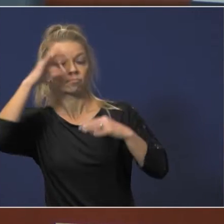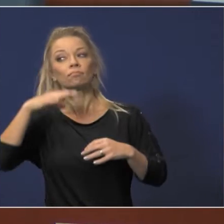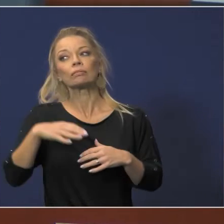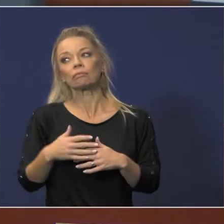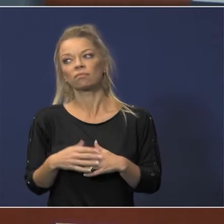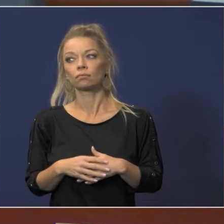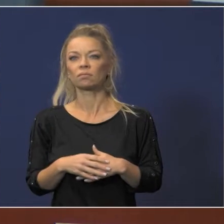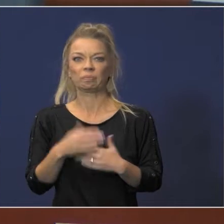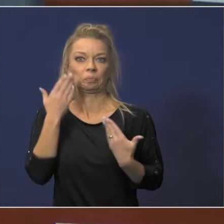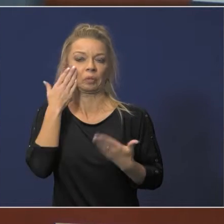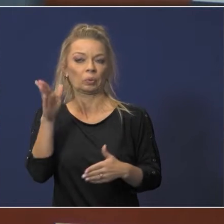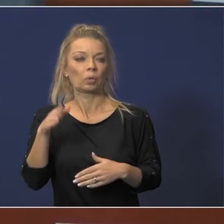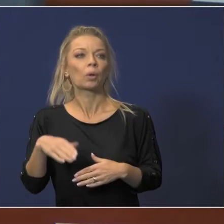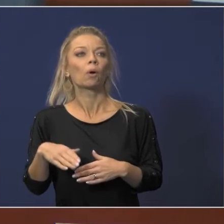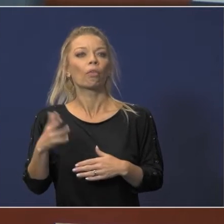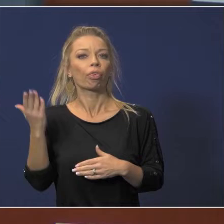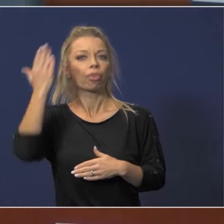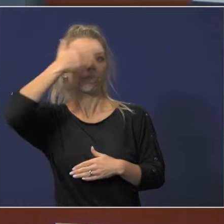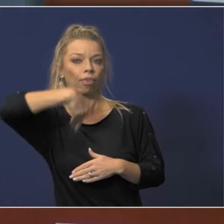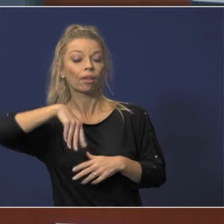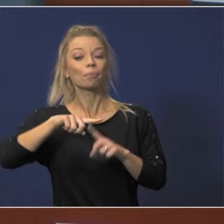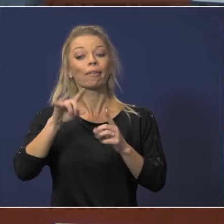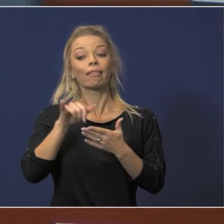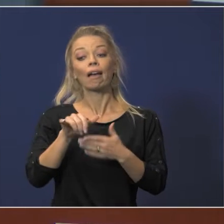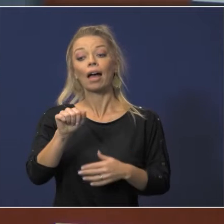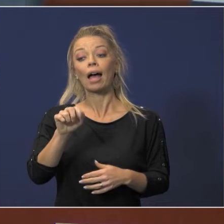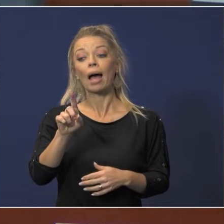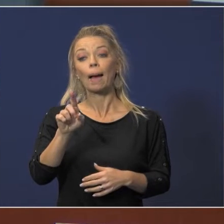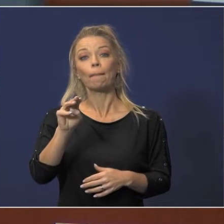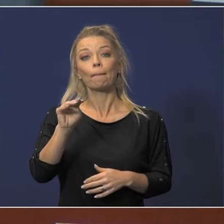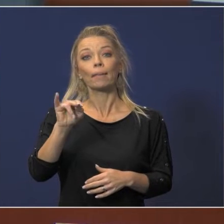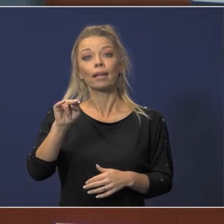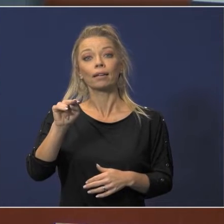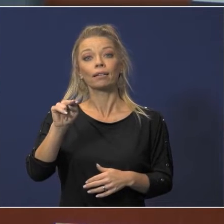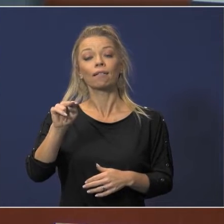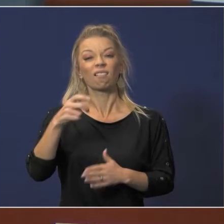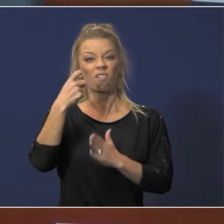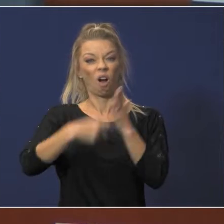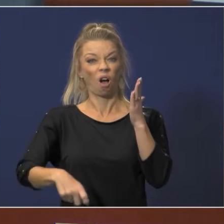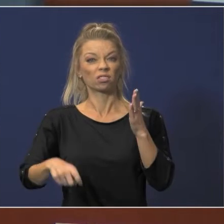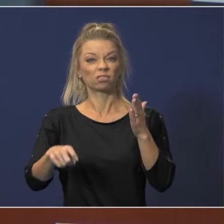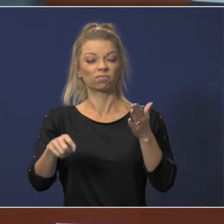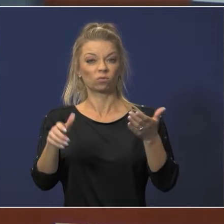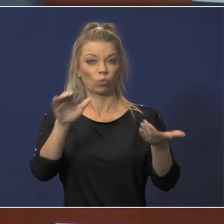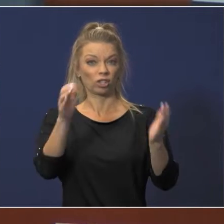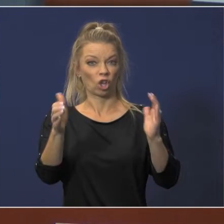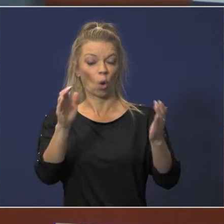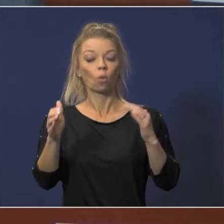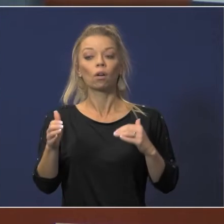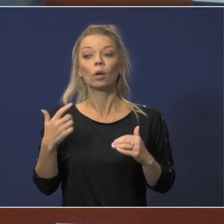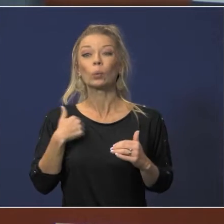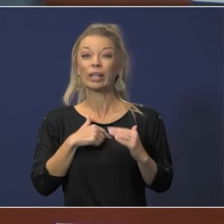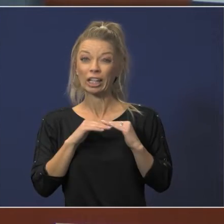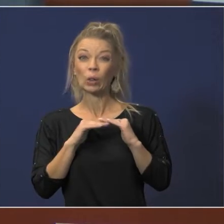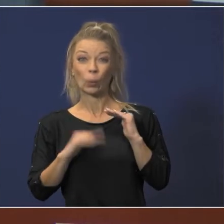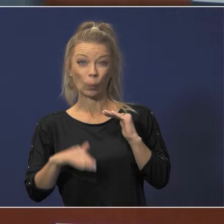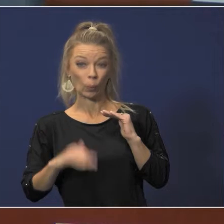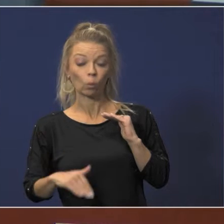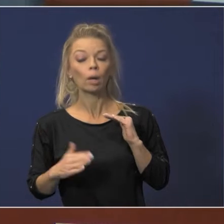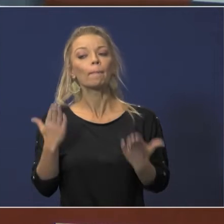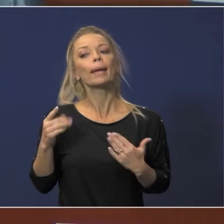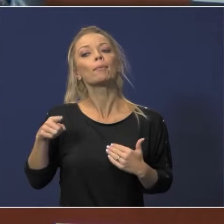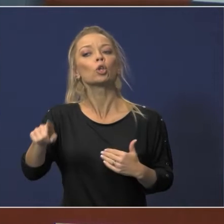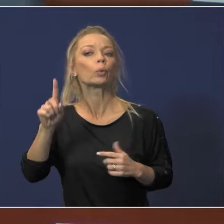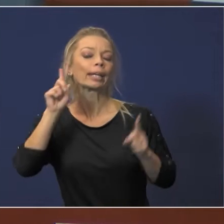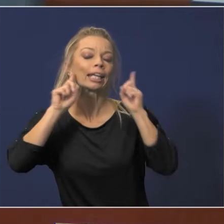kind of glanced over a little bit but that administrative cost ratio and how low we are on that because you'll hear comments in the community